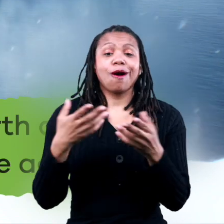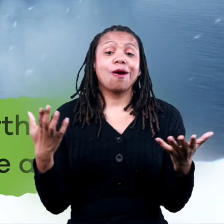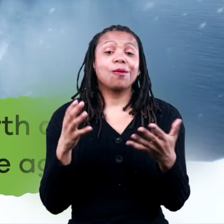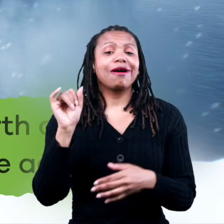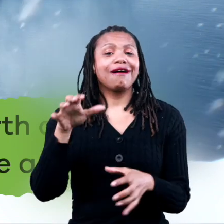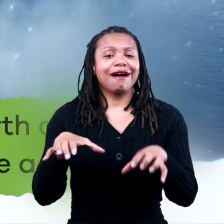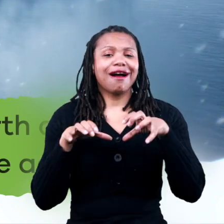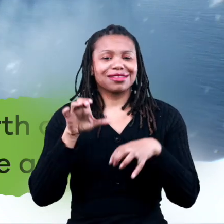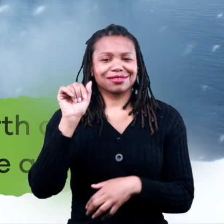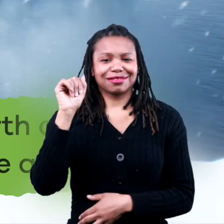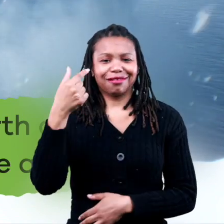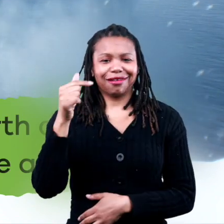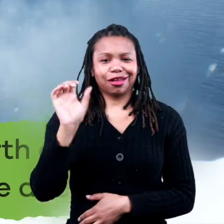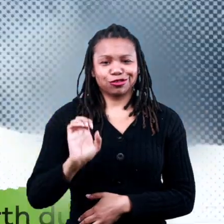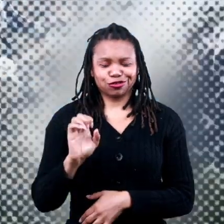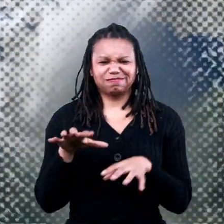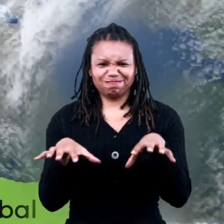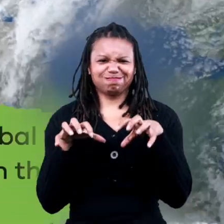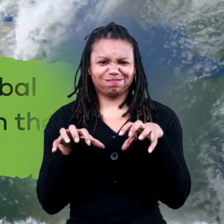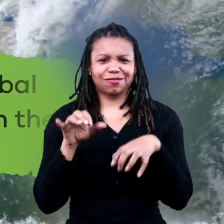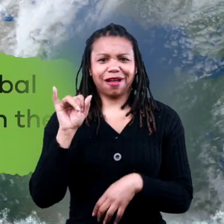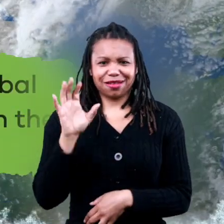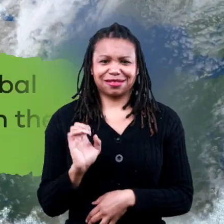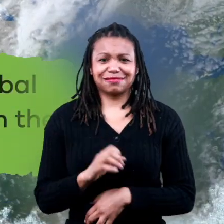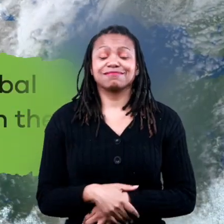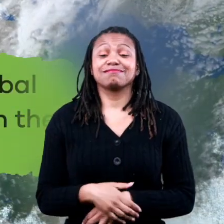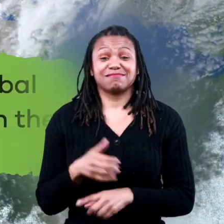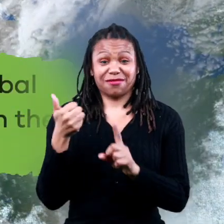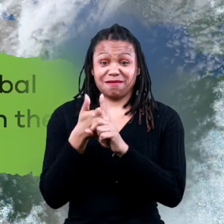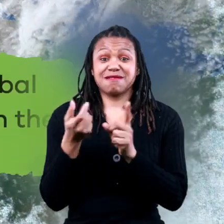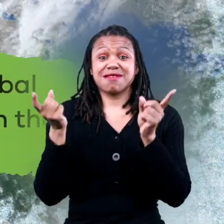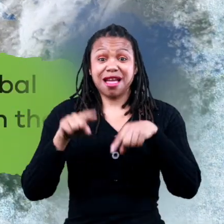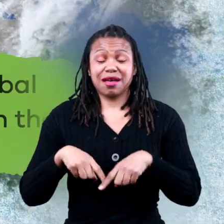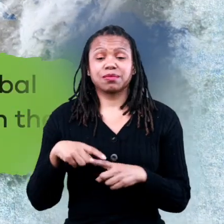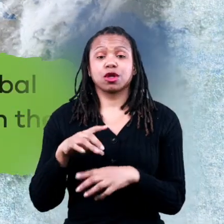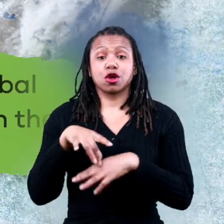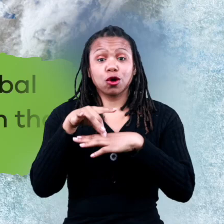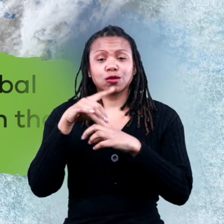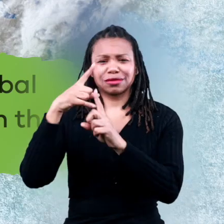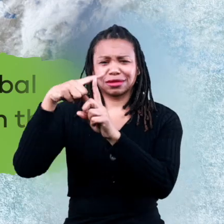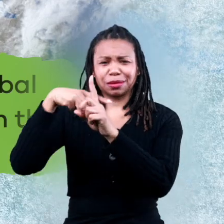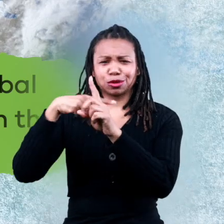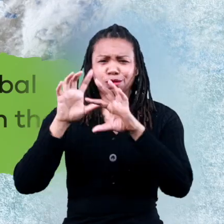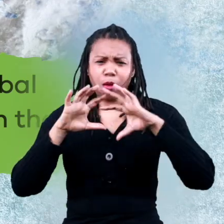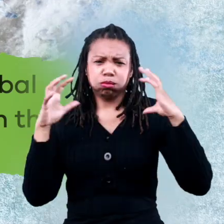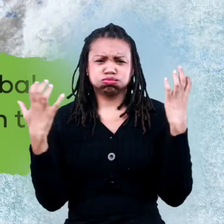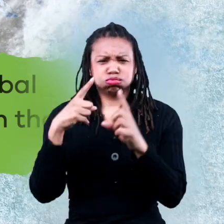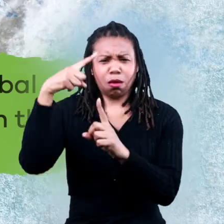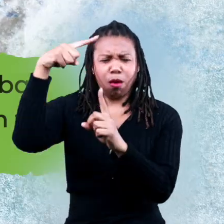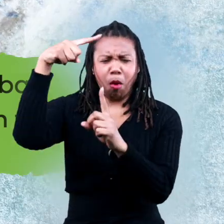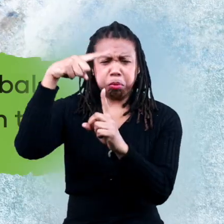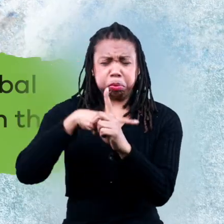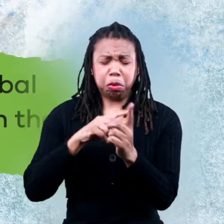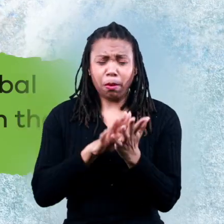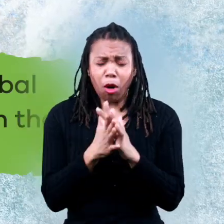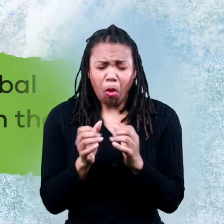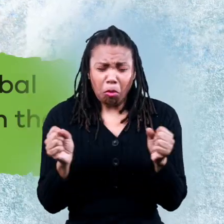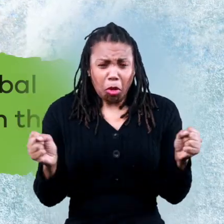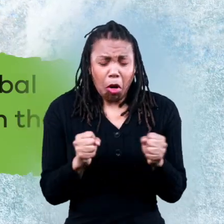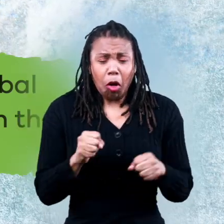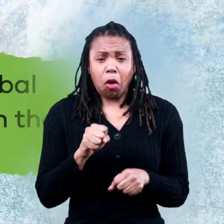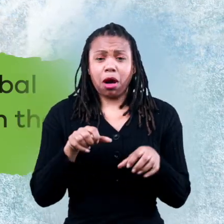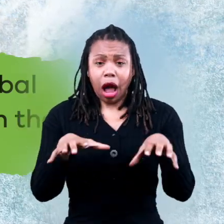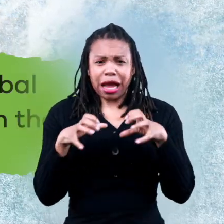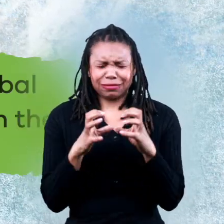time period called an ice age an ice age happens when the earth's global temperature lowers enough that the